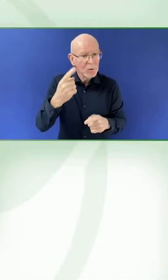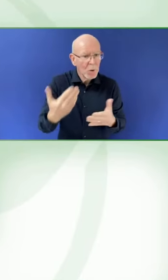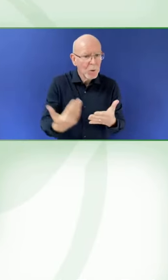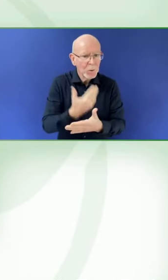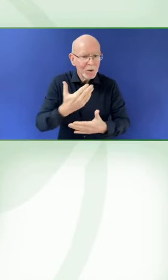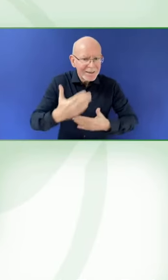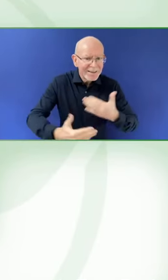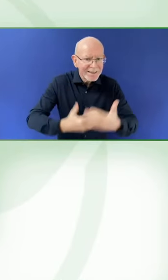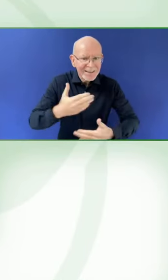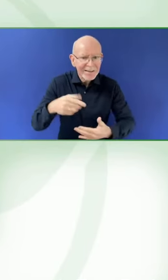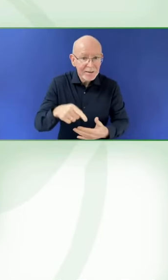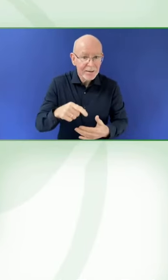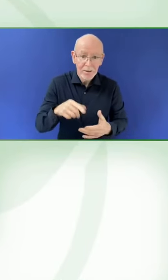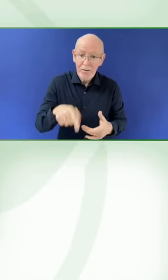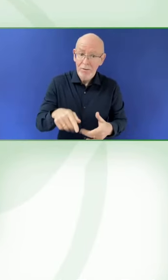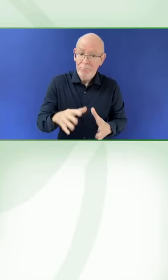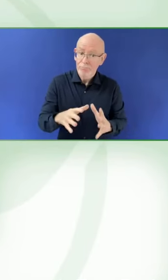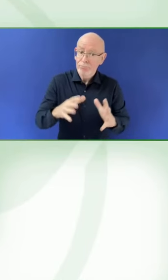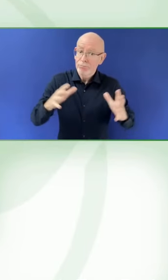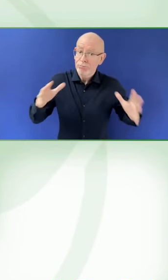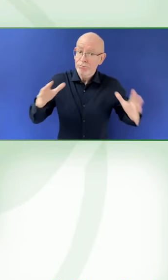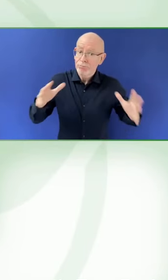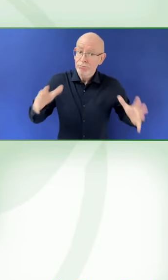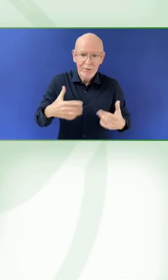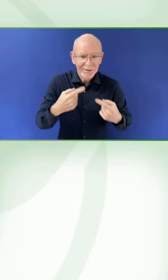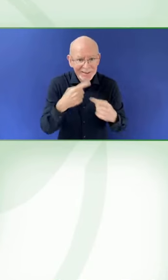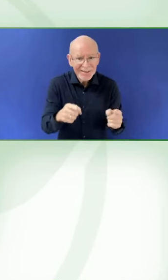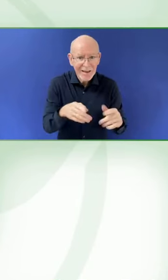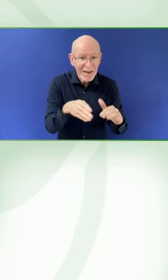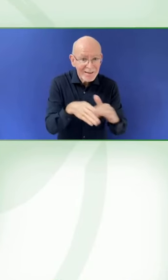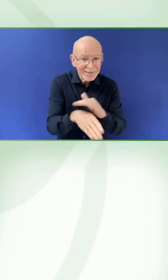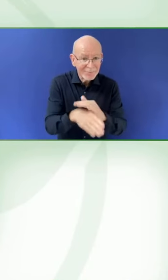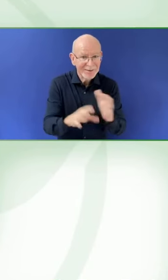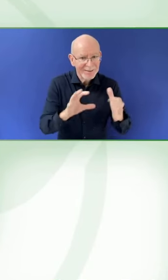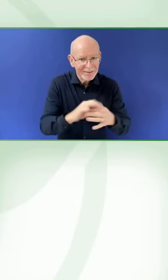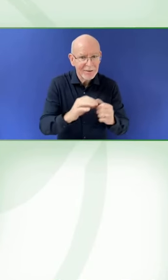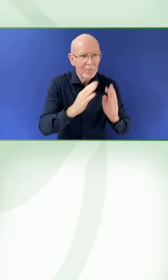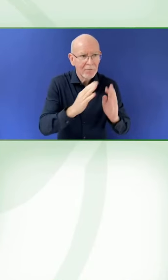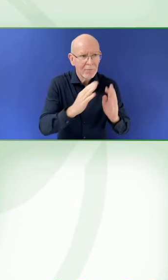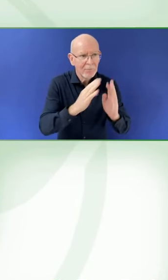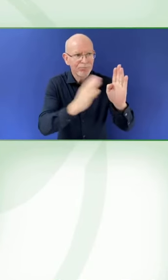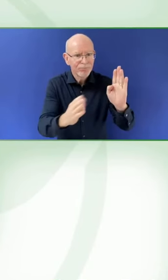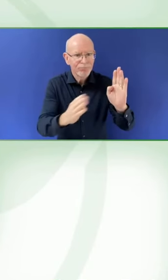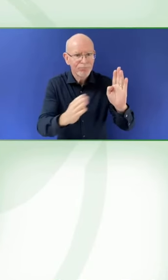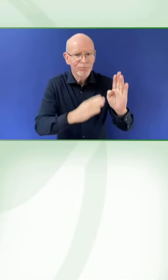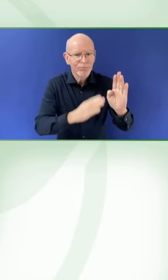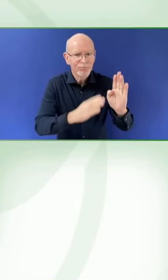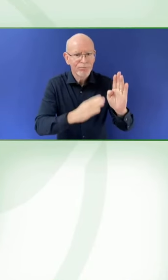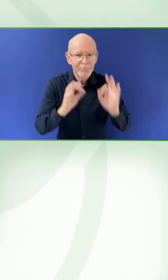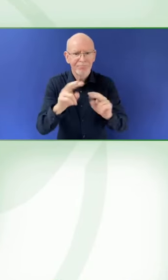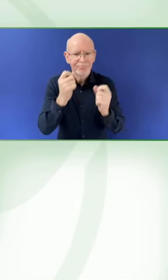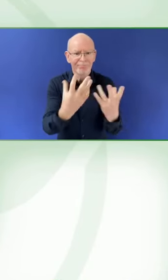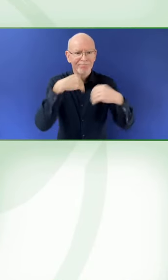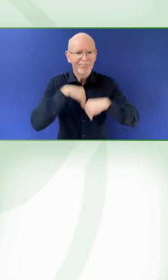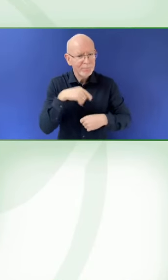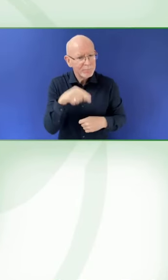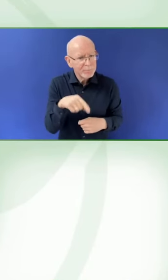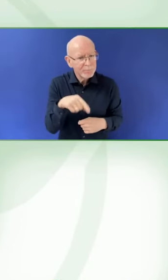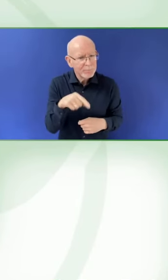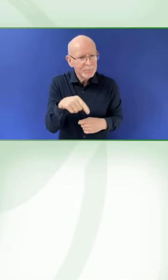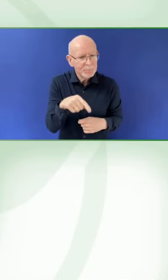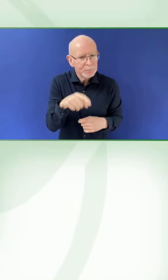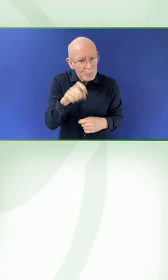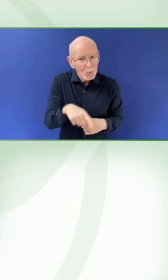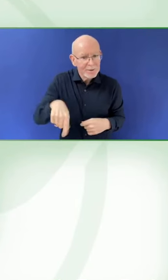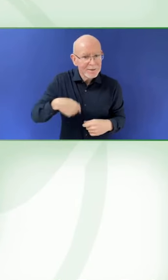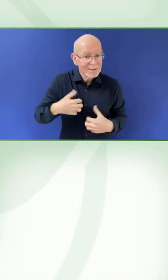but I used to work for an even more innovative tech company, I'll say, in the field of assistive technology. And we worked with eye tracking. Now,